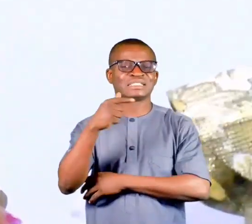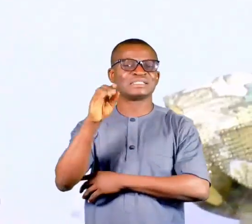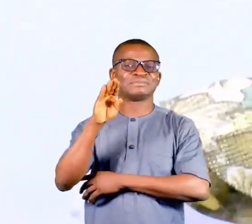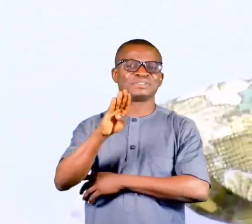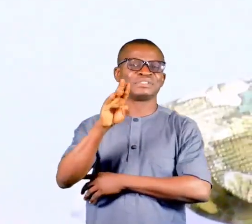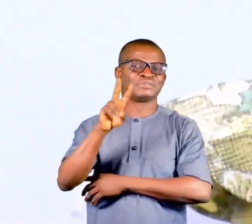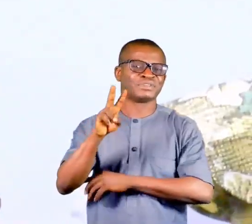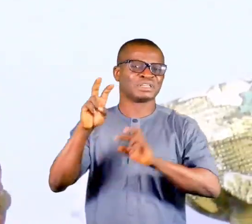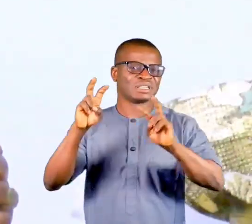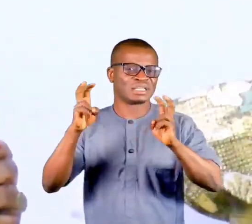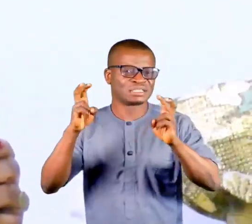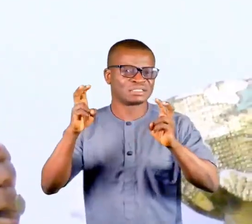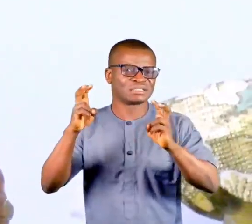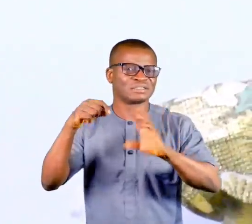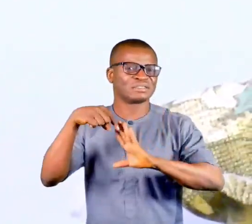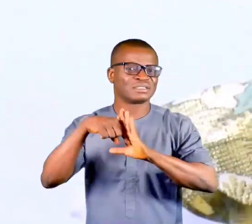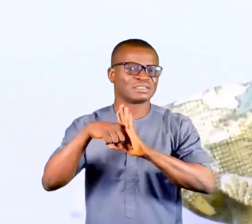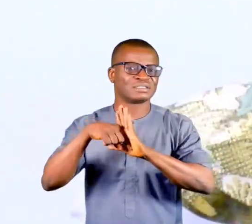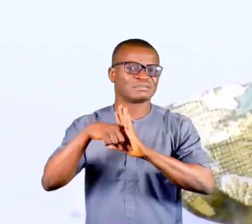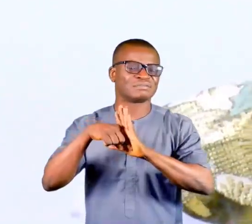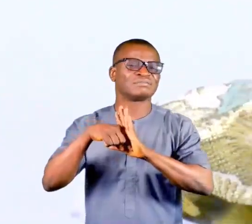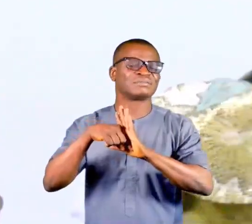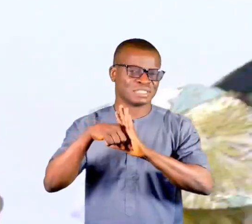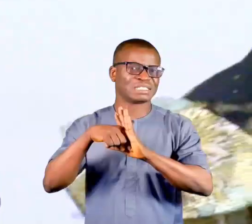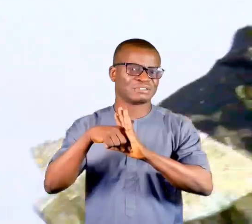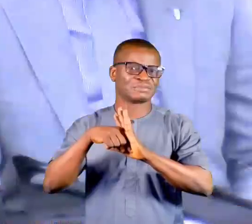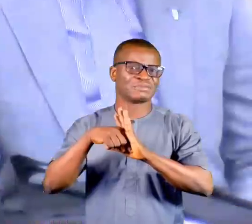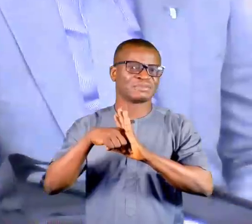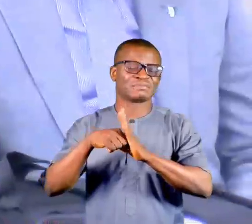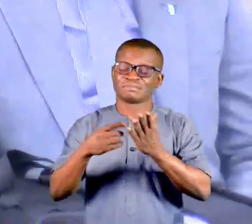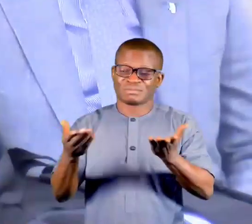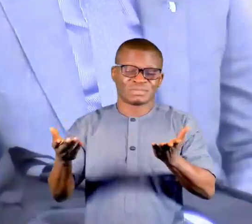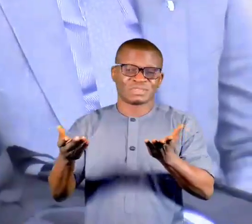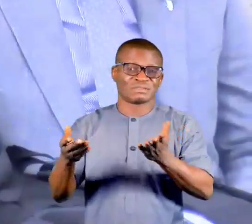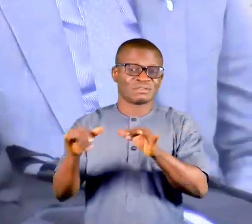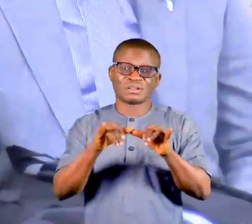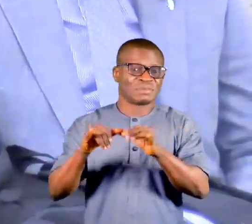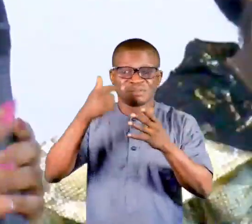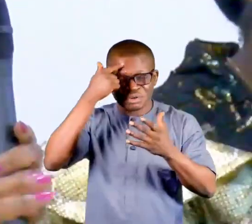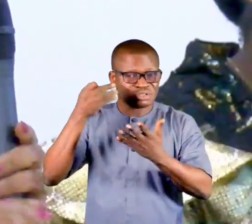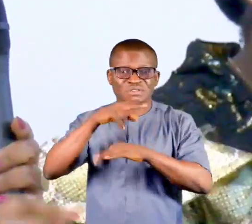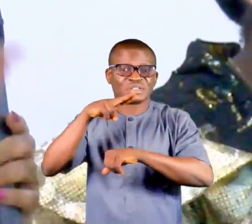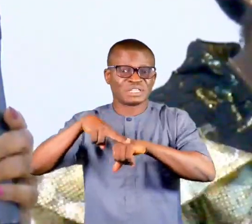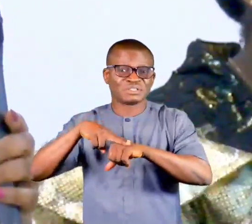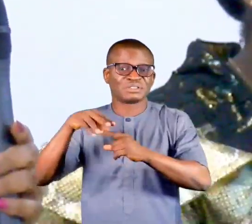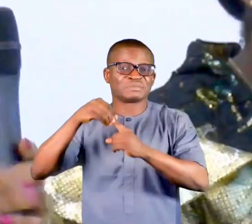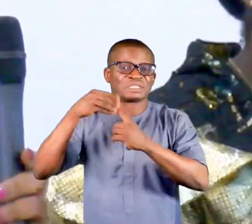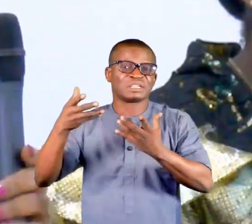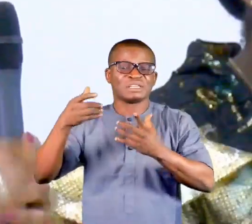SGBV cases are peculiar when I'm not knowing to Moptia. because of the nature,